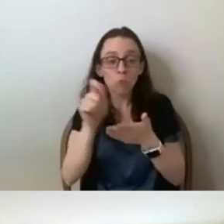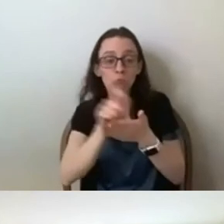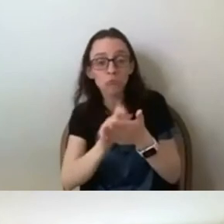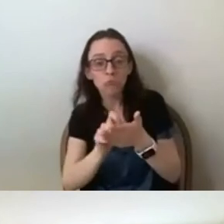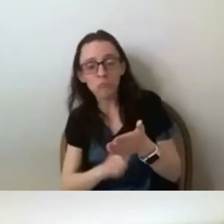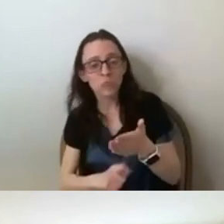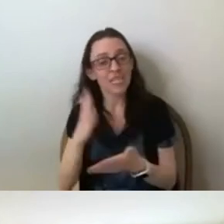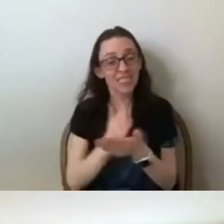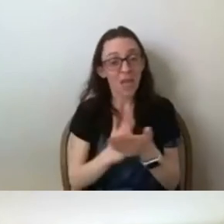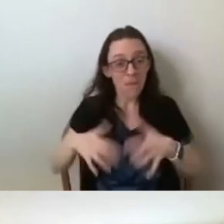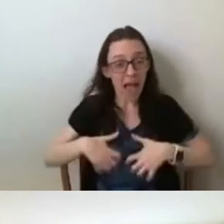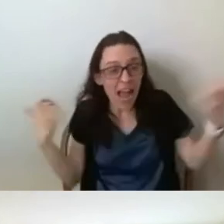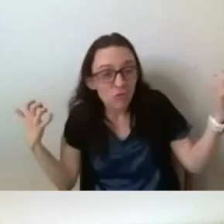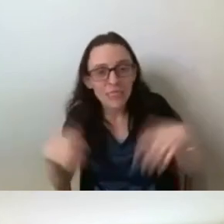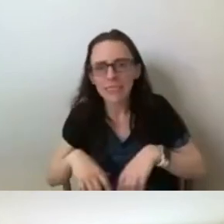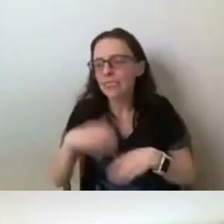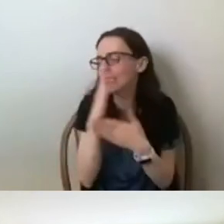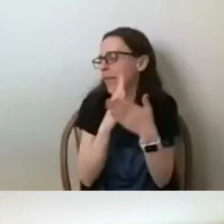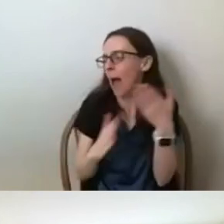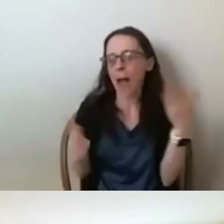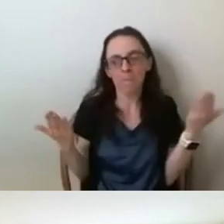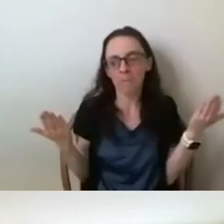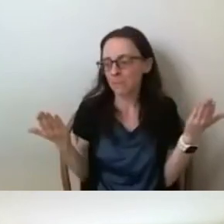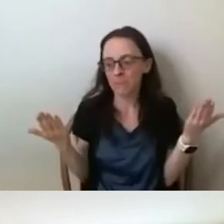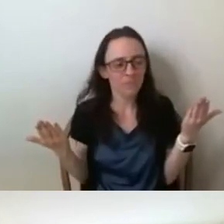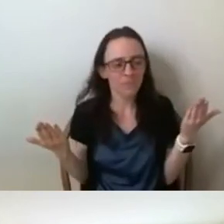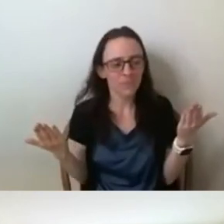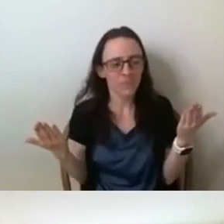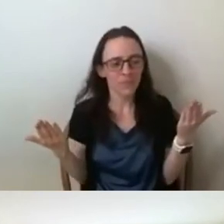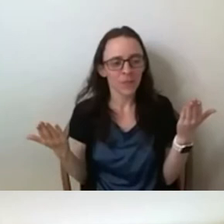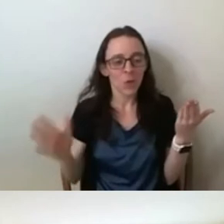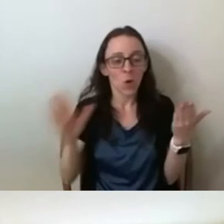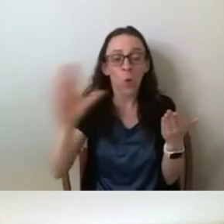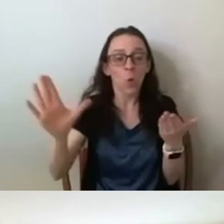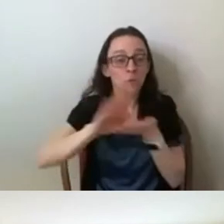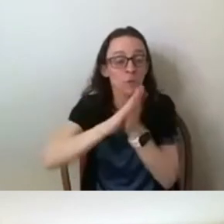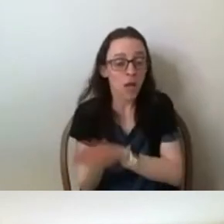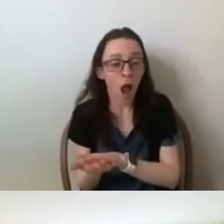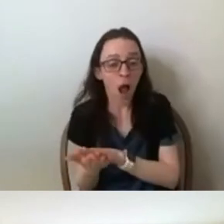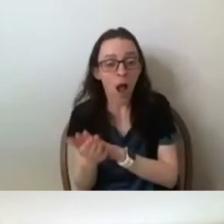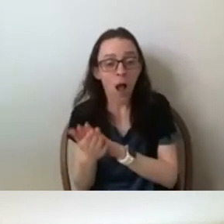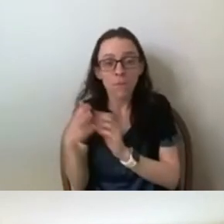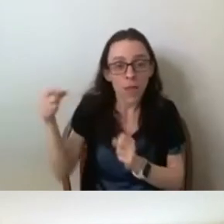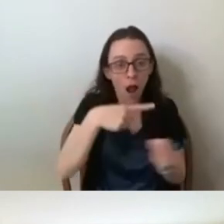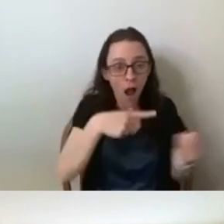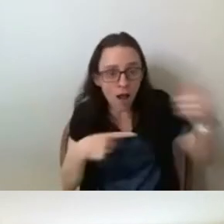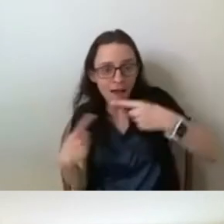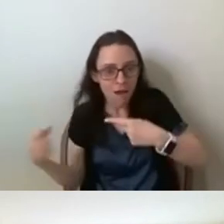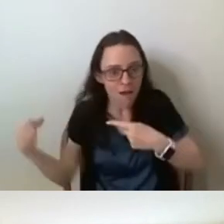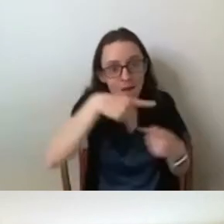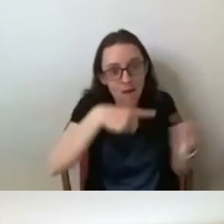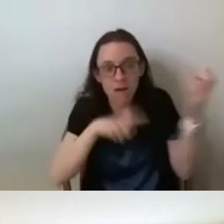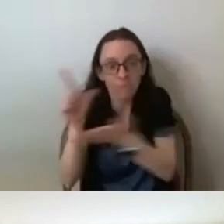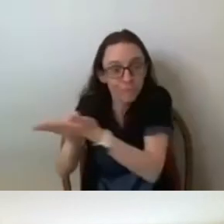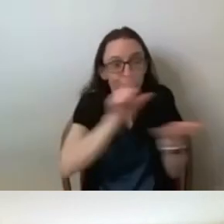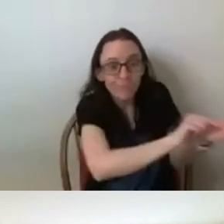Like they were very heated. Sometimes the conversations would like sprawl over many additions. Unfortunately,